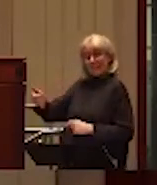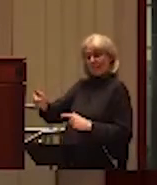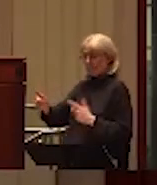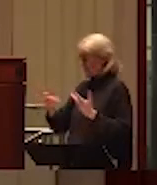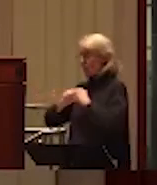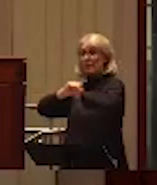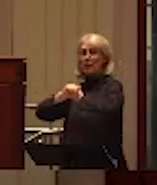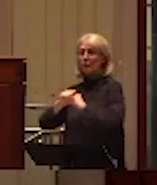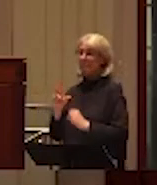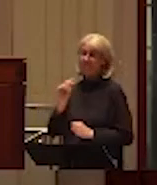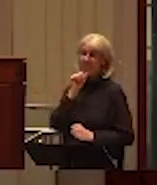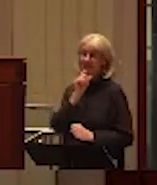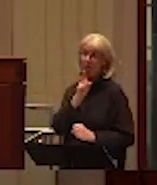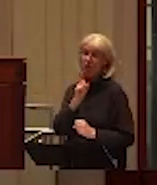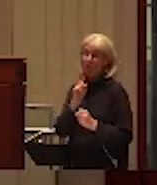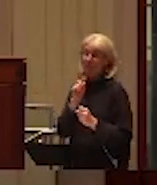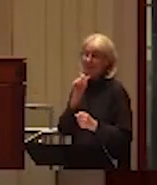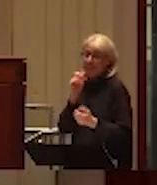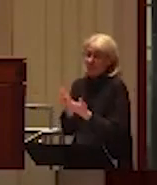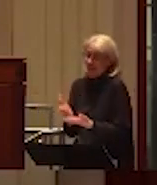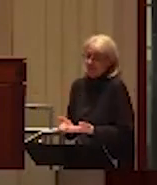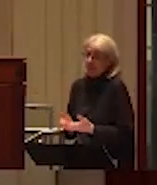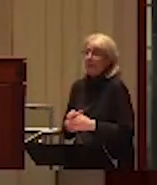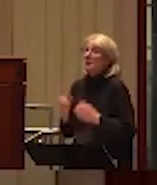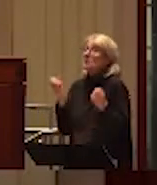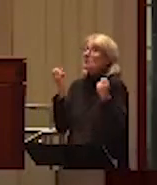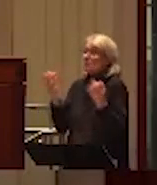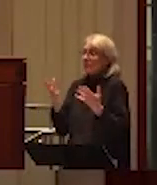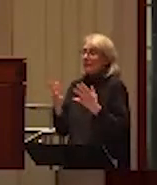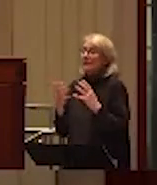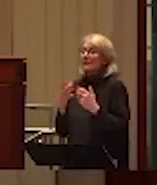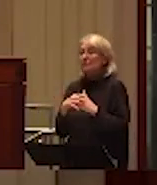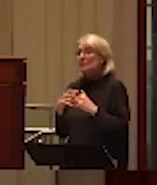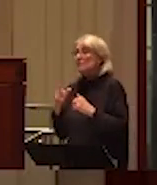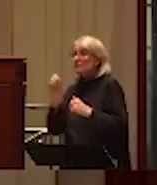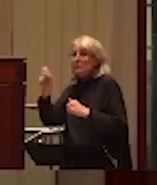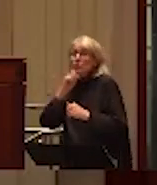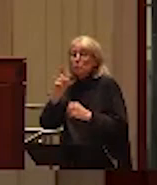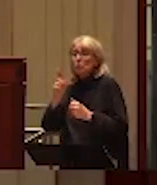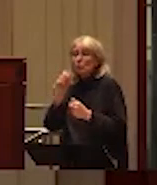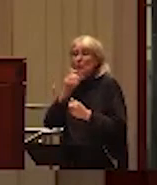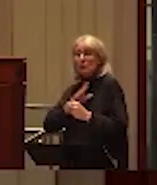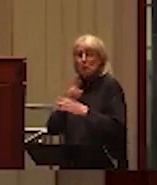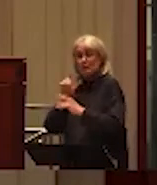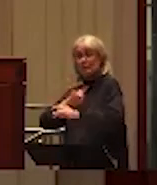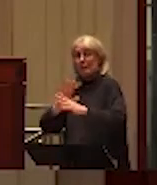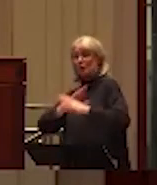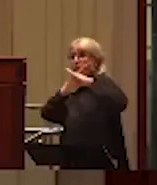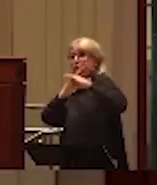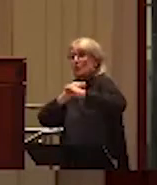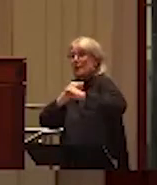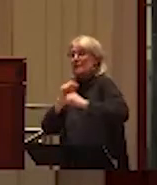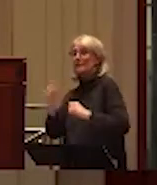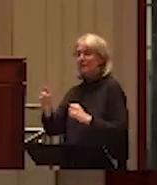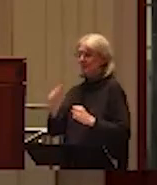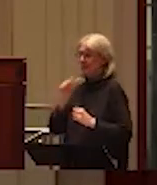Definitely there are a number of situations when women act out of protection, but it's not explaining all the range